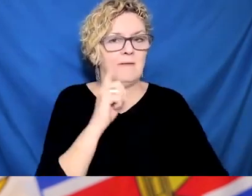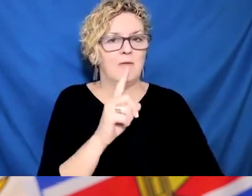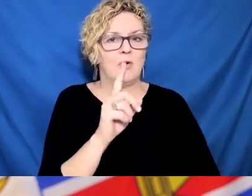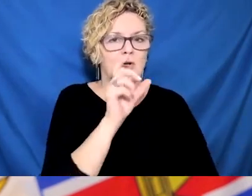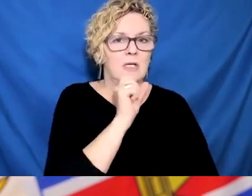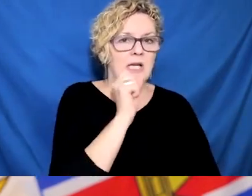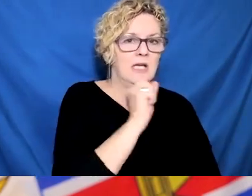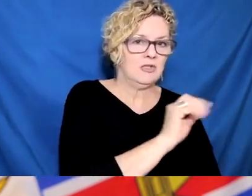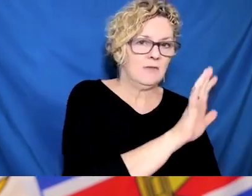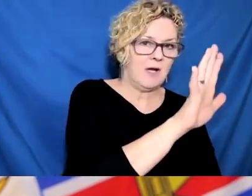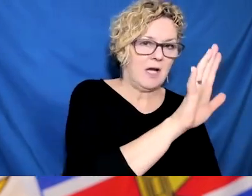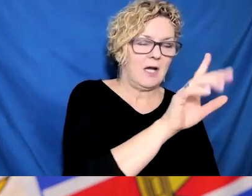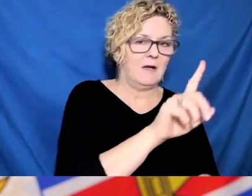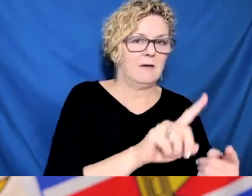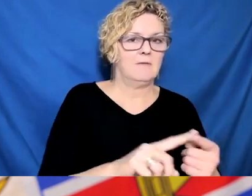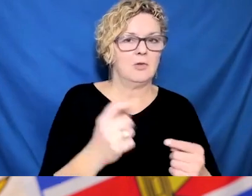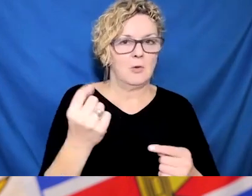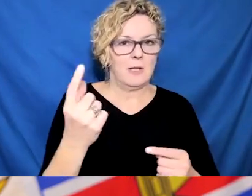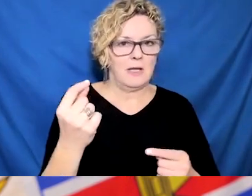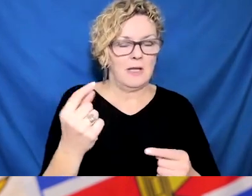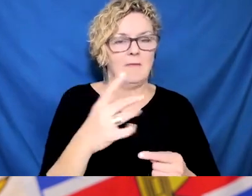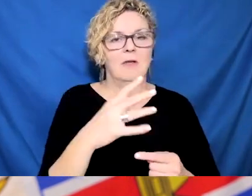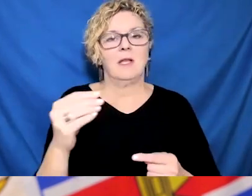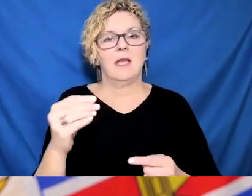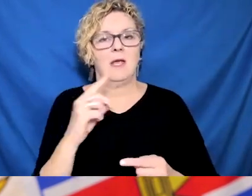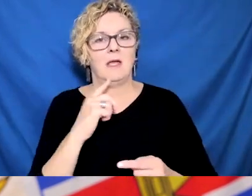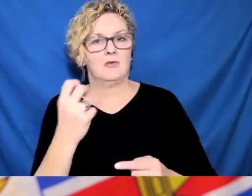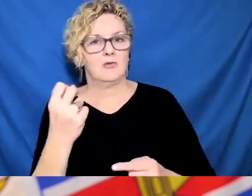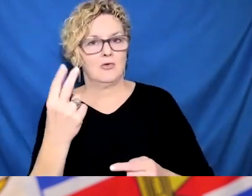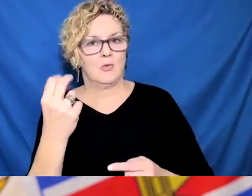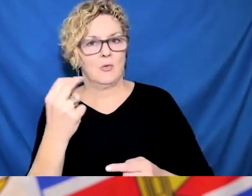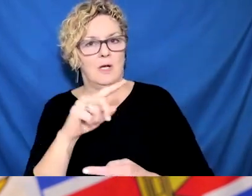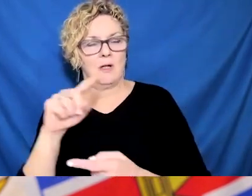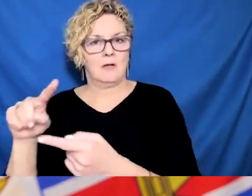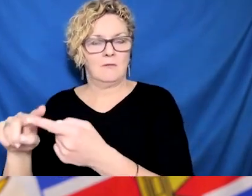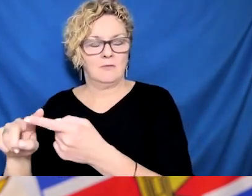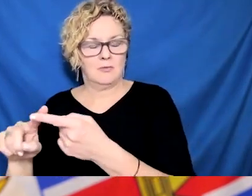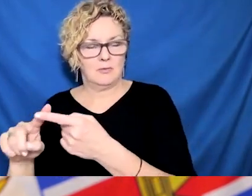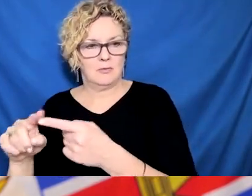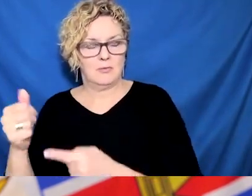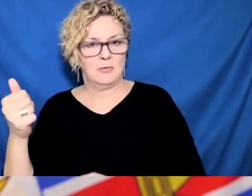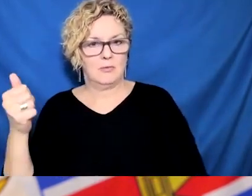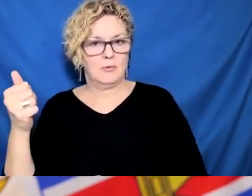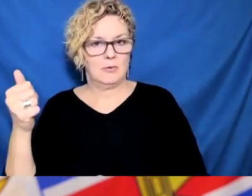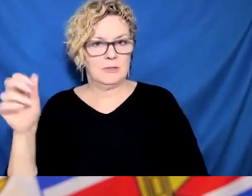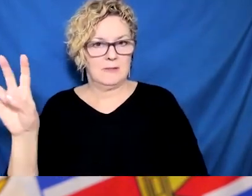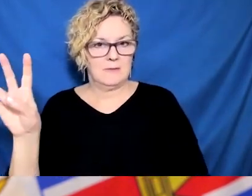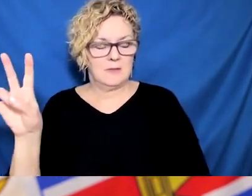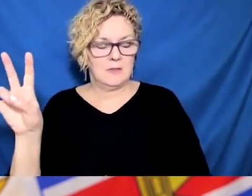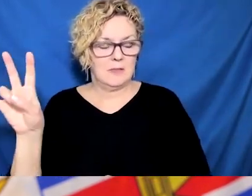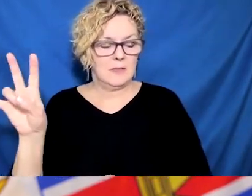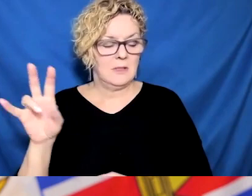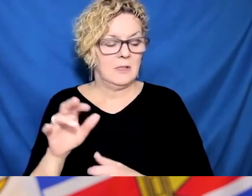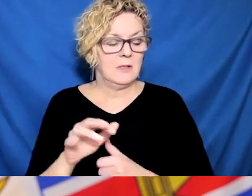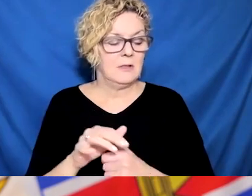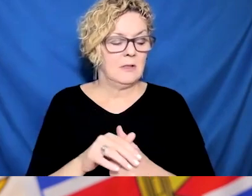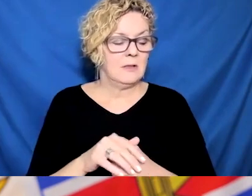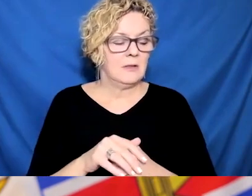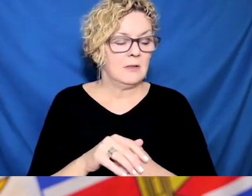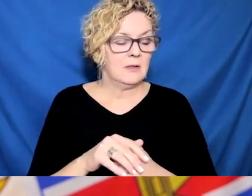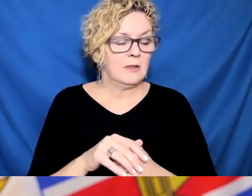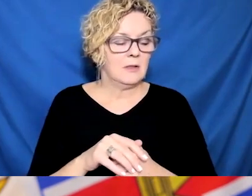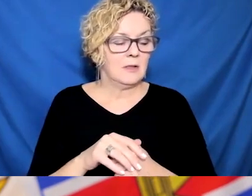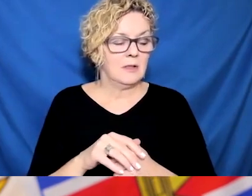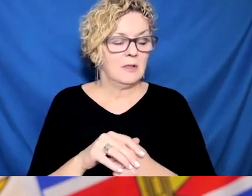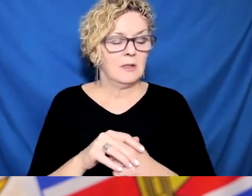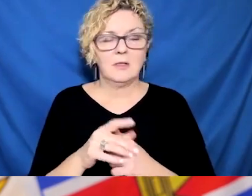I do believe we're going to be living with this virus. What I hope and what I've talked about before is, you know, historically, what we see